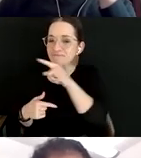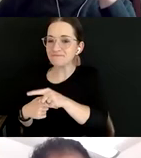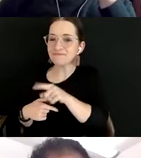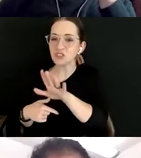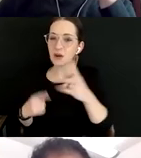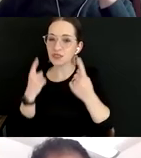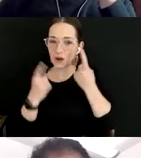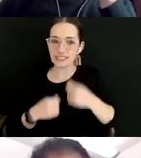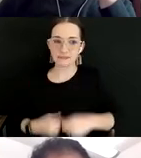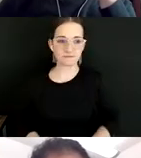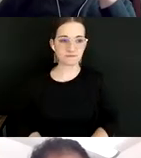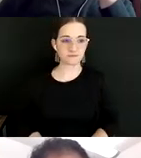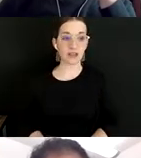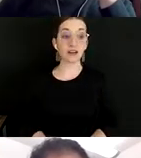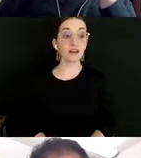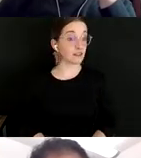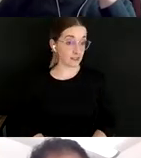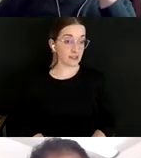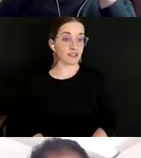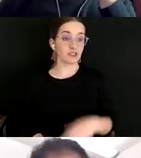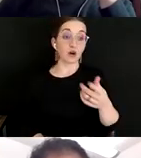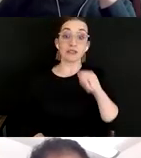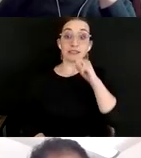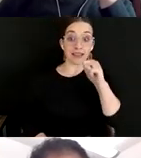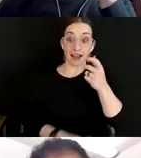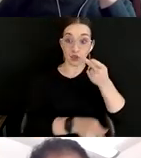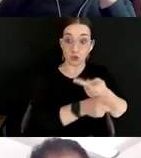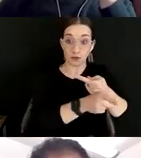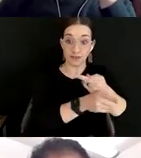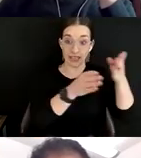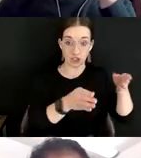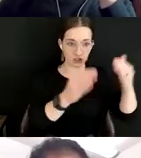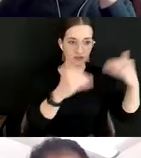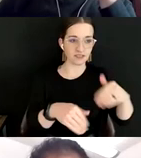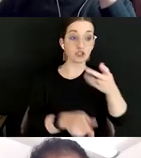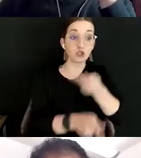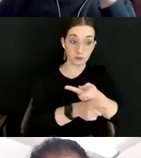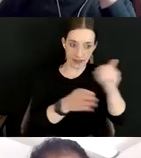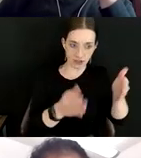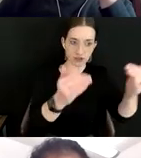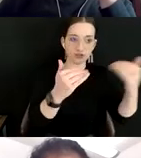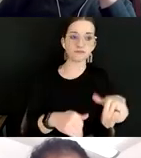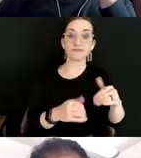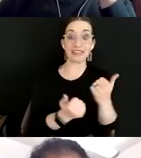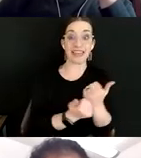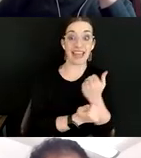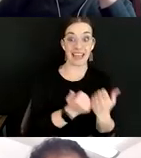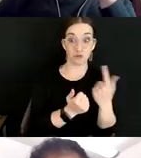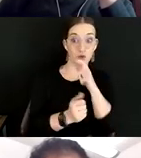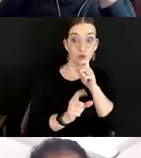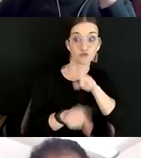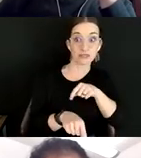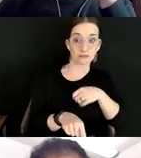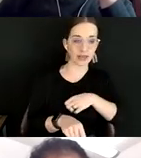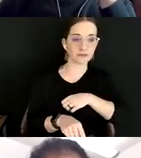So looking at this in terms of non-supervisors, supervisors, and everybody, we can see that